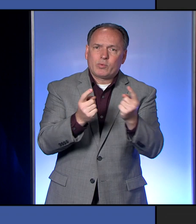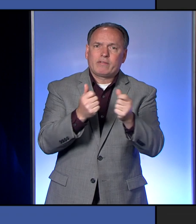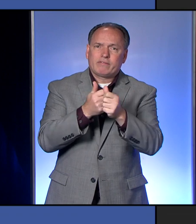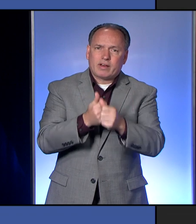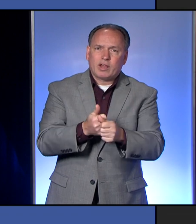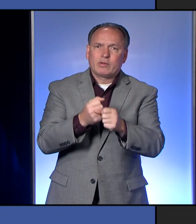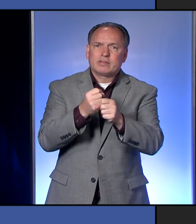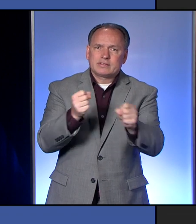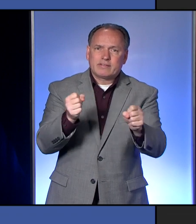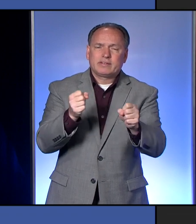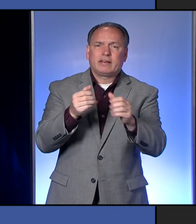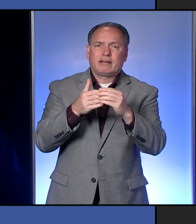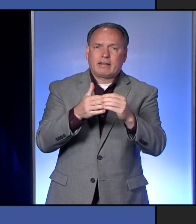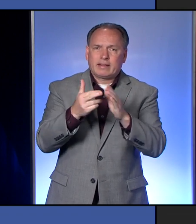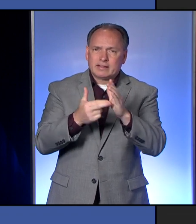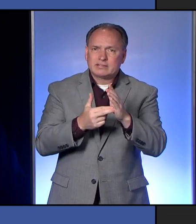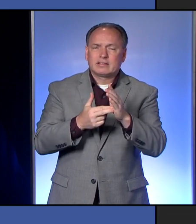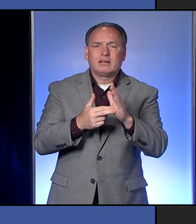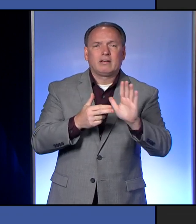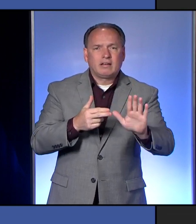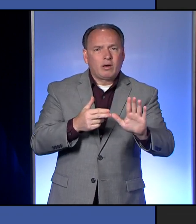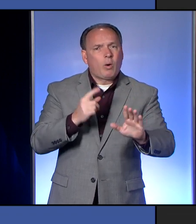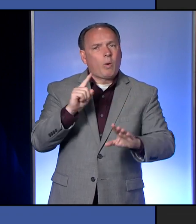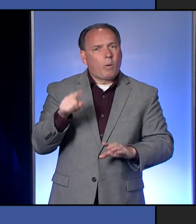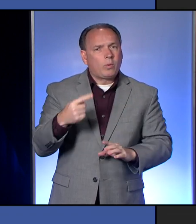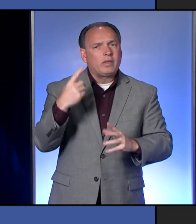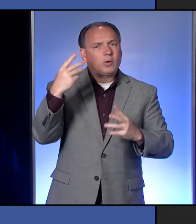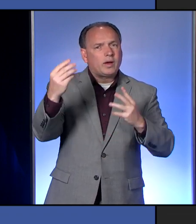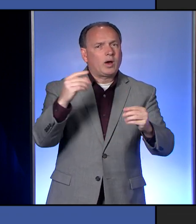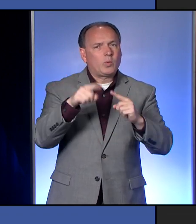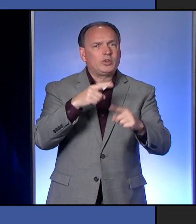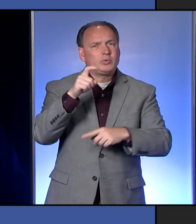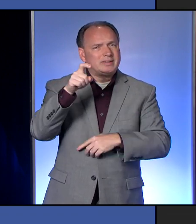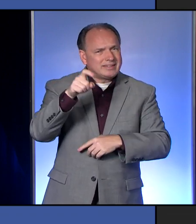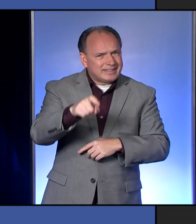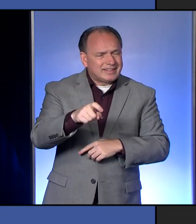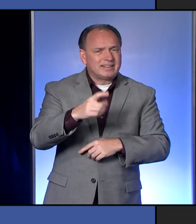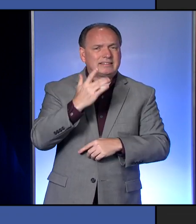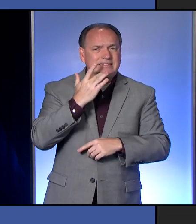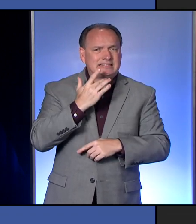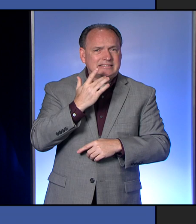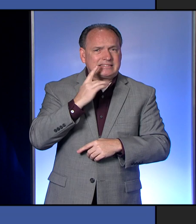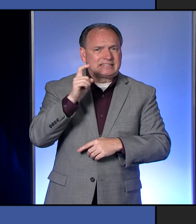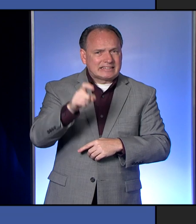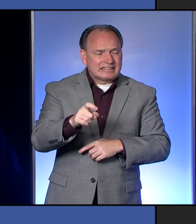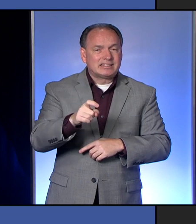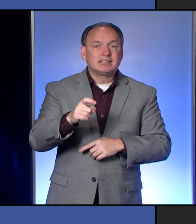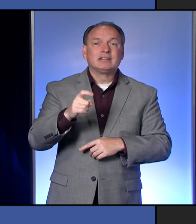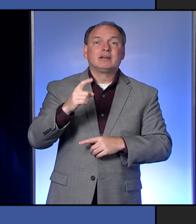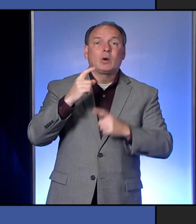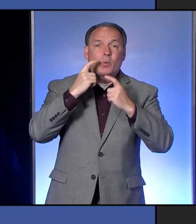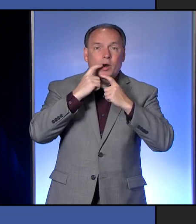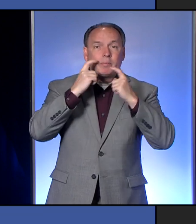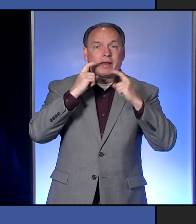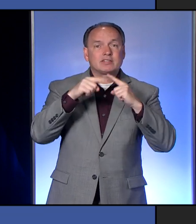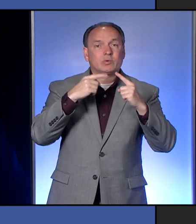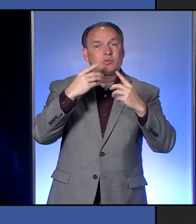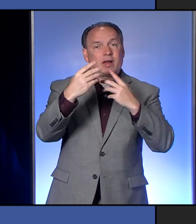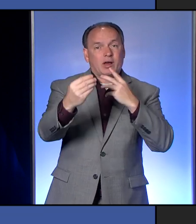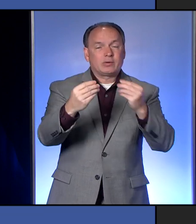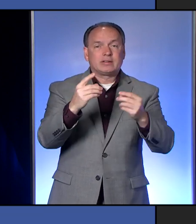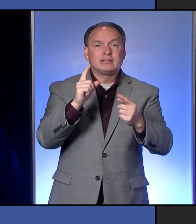guidelines. Only go out when you absolutely need to. Wear a mask when going out. Stay six feet away from others.